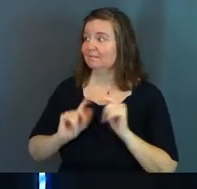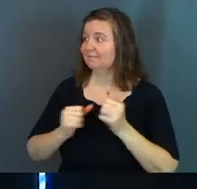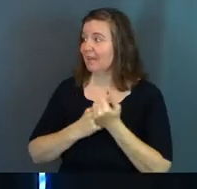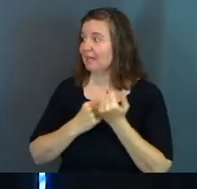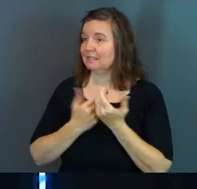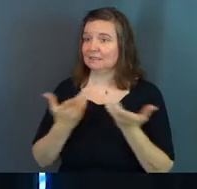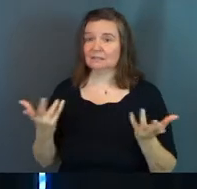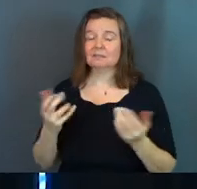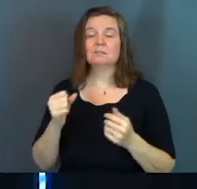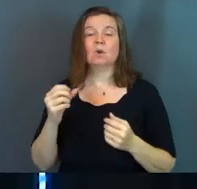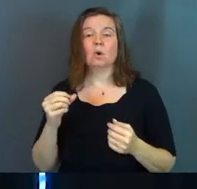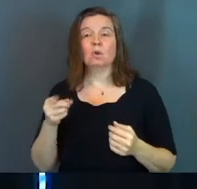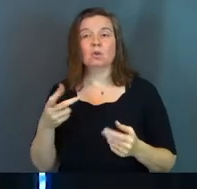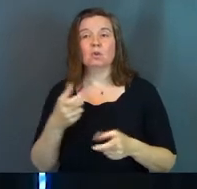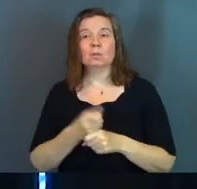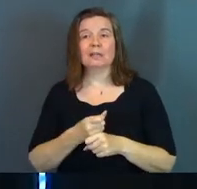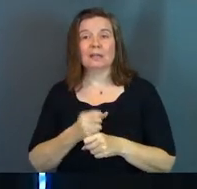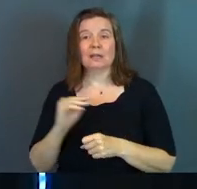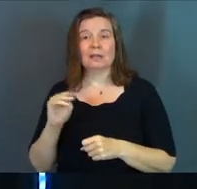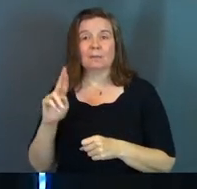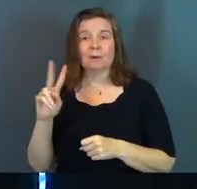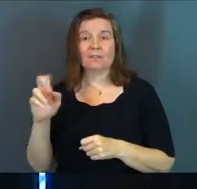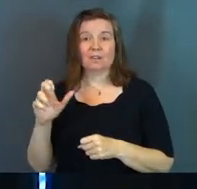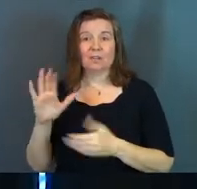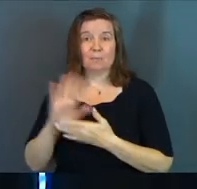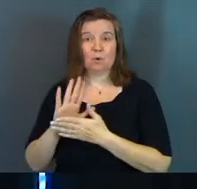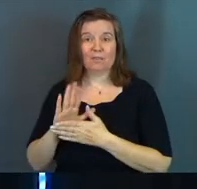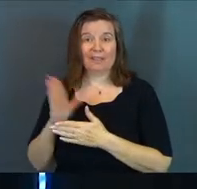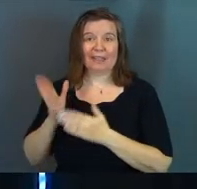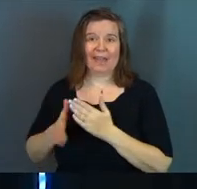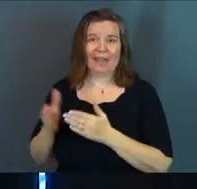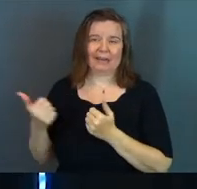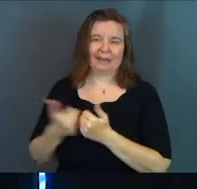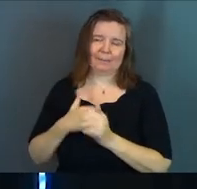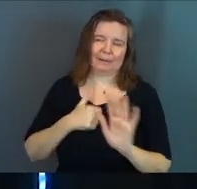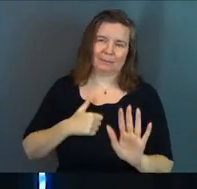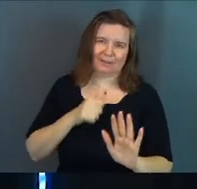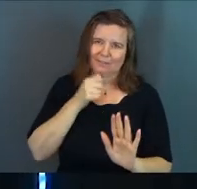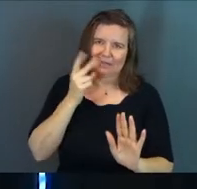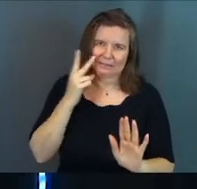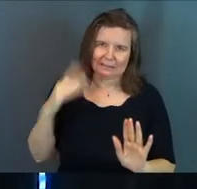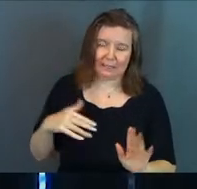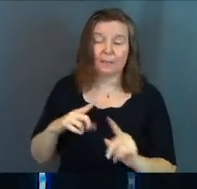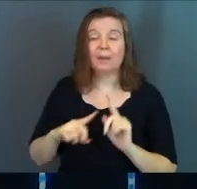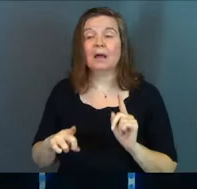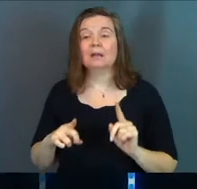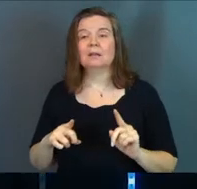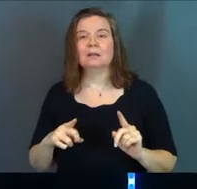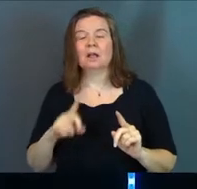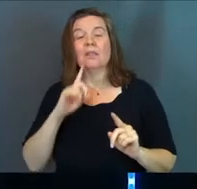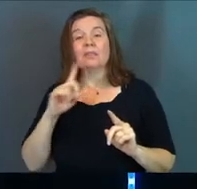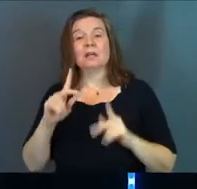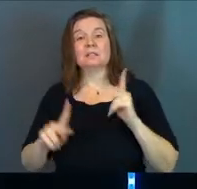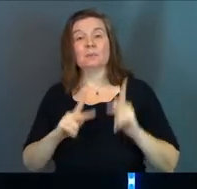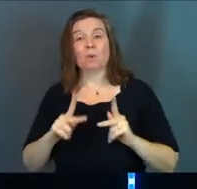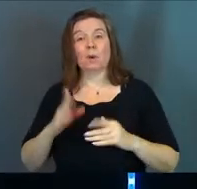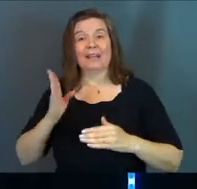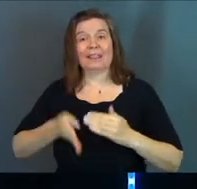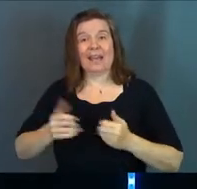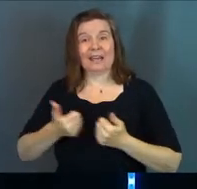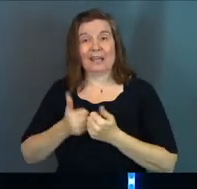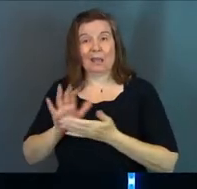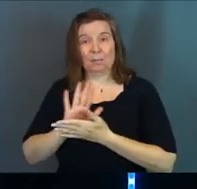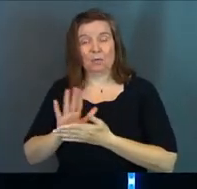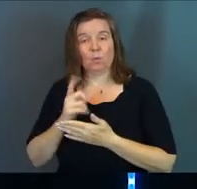Anybody? So you get to Marvel Endgame, right? And forgive me for the reference if you haven't seen it, but there's a point in Endgame where